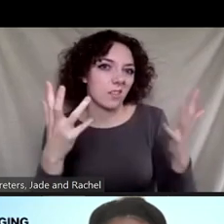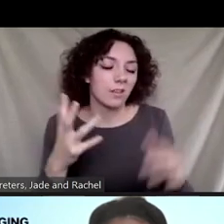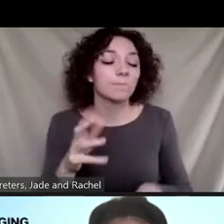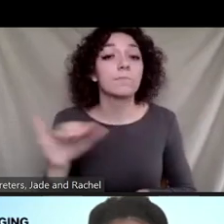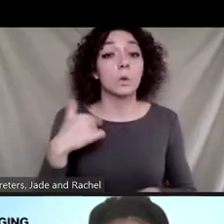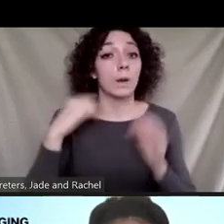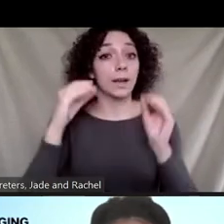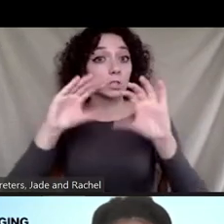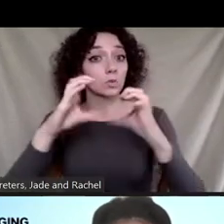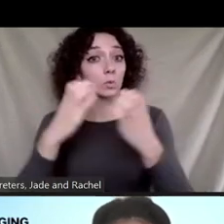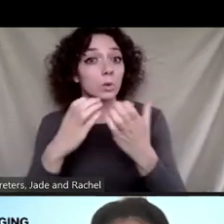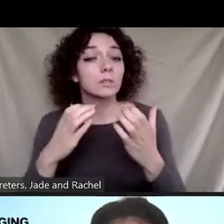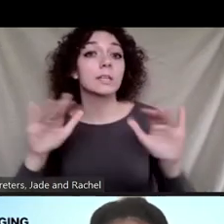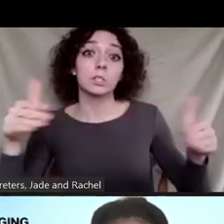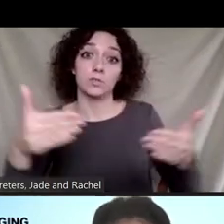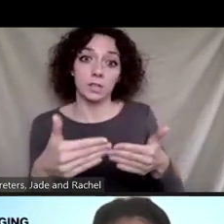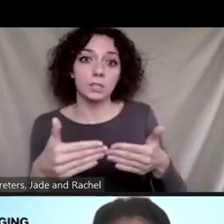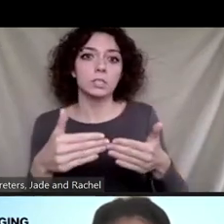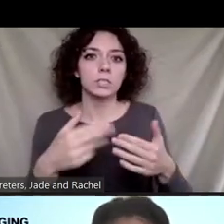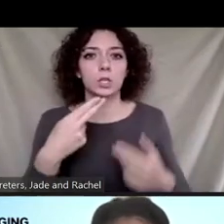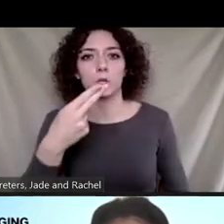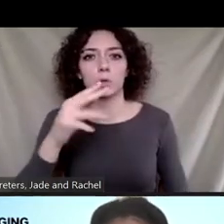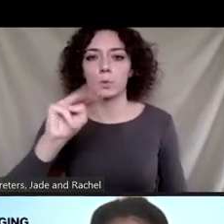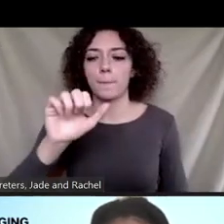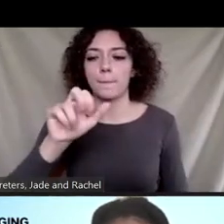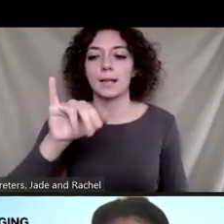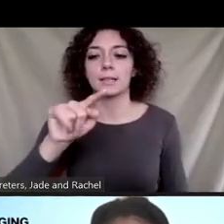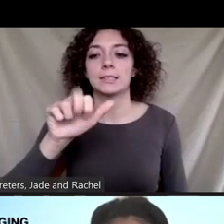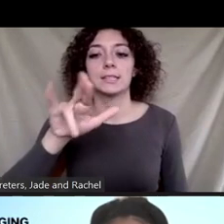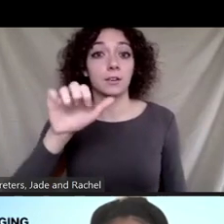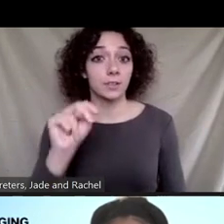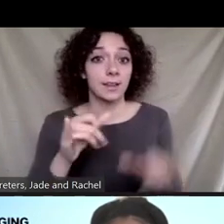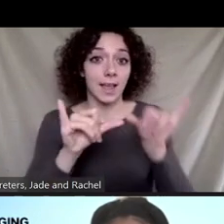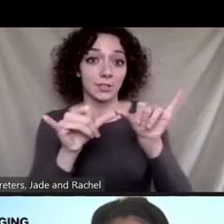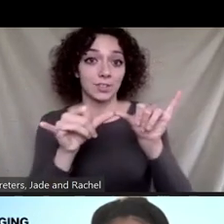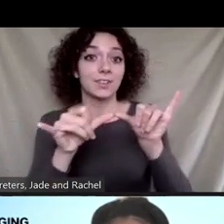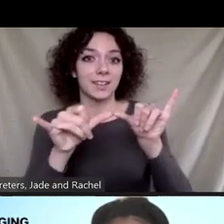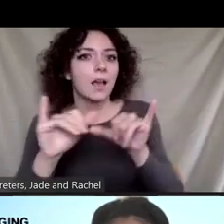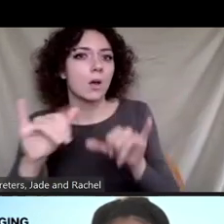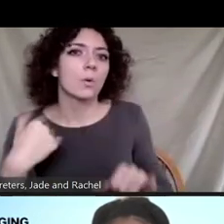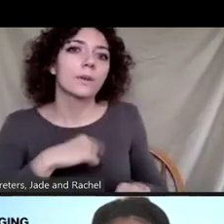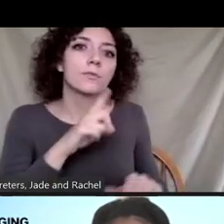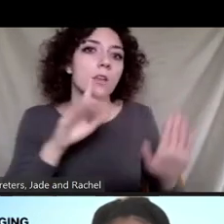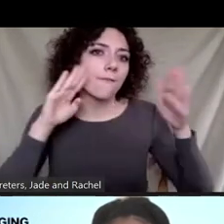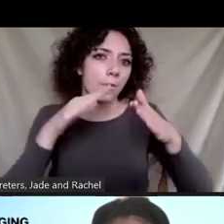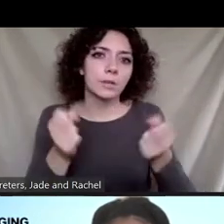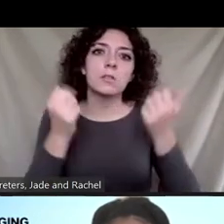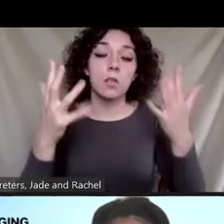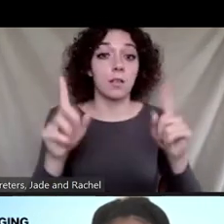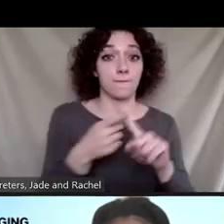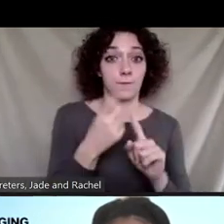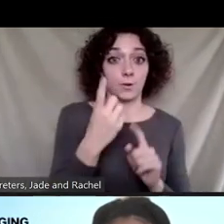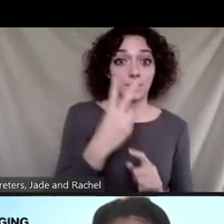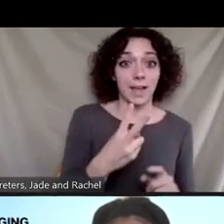Humanitarian Engineering. Some of the students are actually online now. So we focus on a lot on the first half of the semester is de